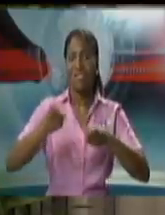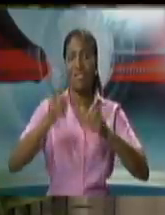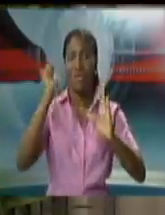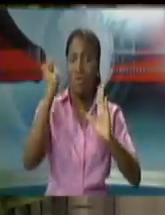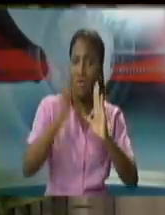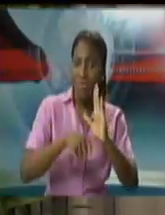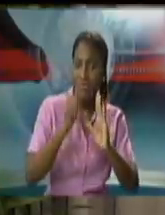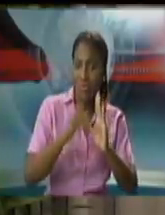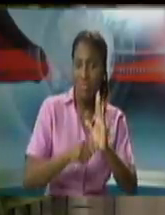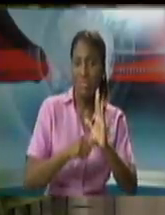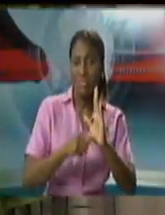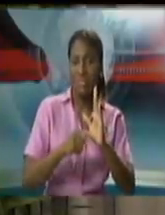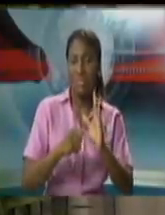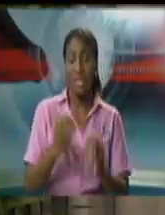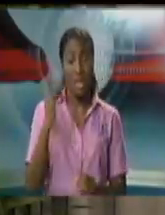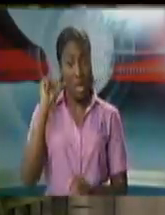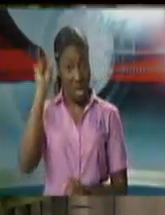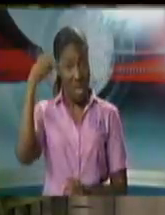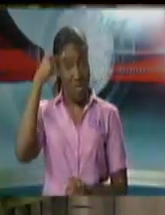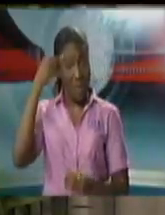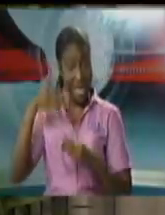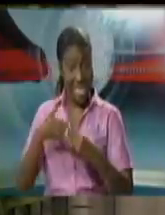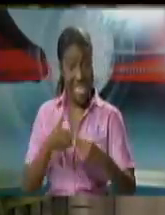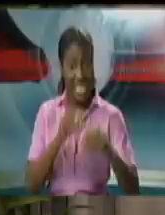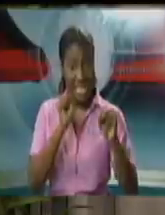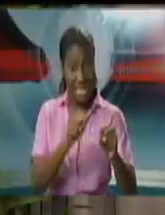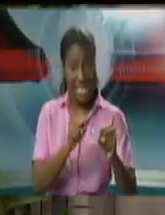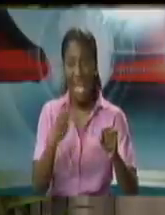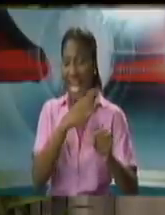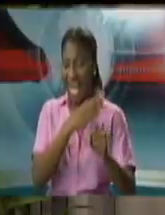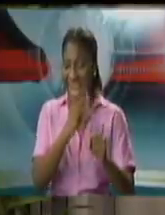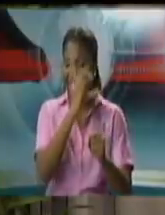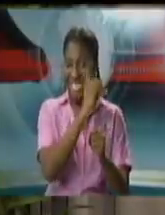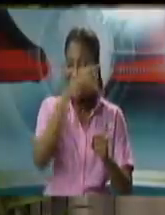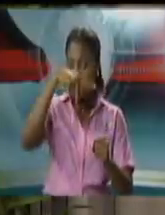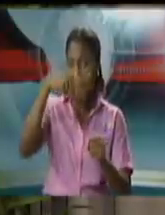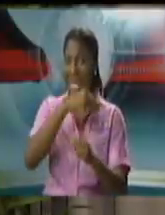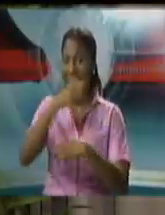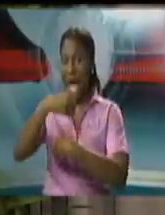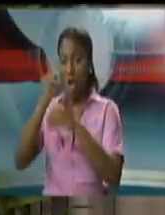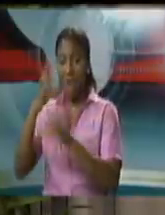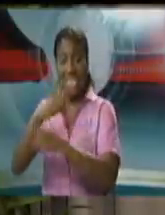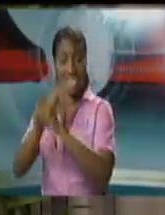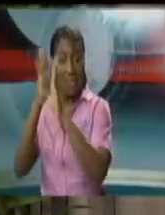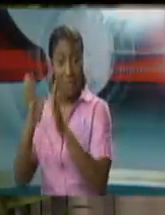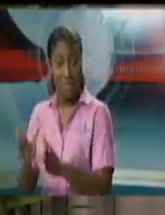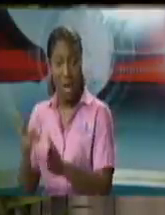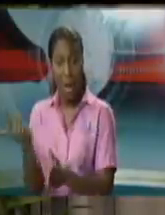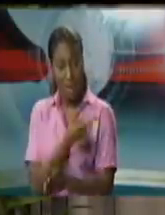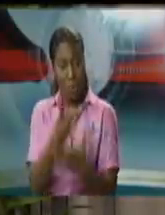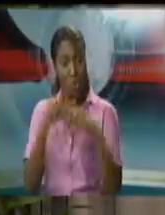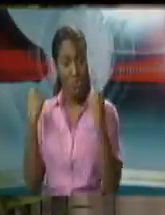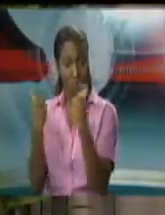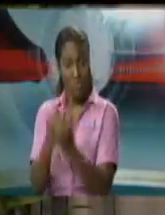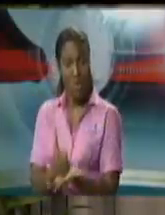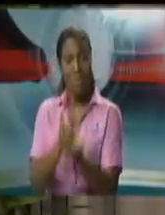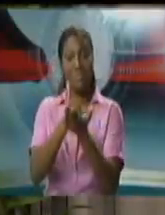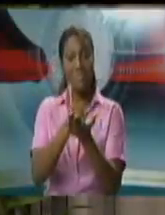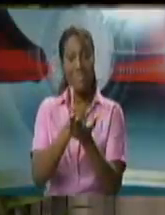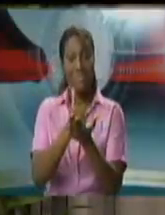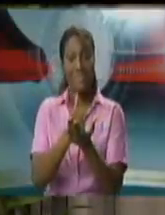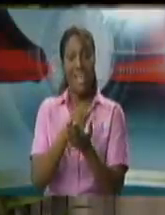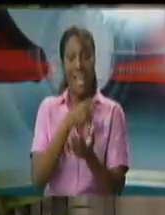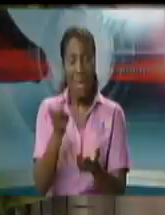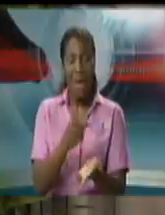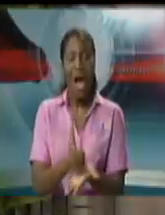of the reforms that the government has led. We created, as you're well aware, the criminal division. We allowed for the merger